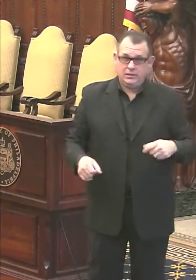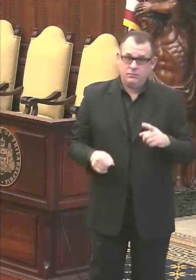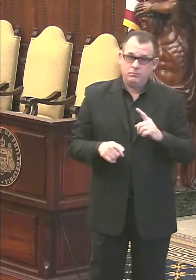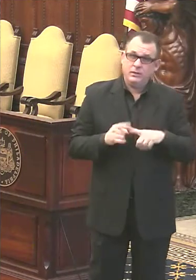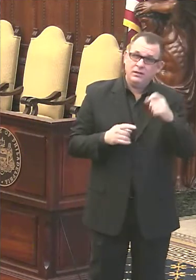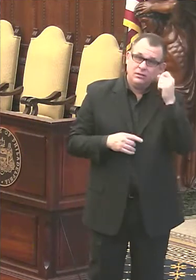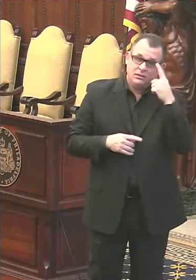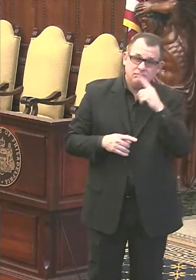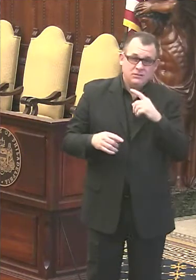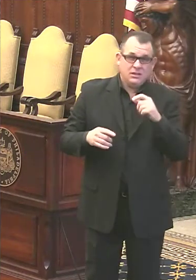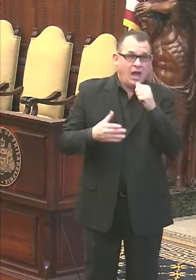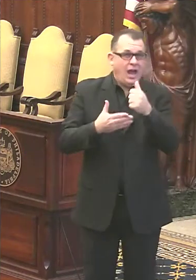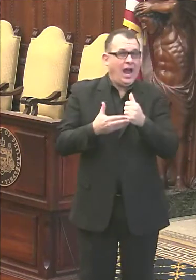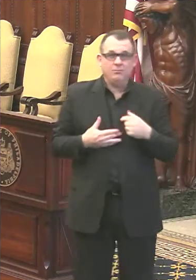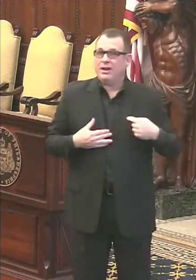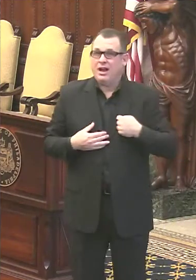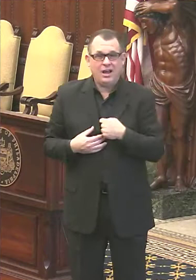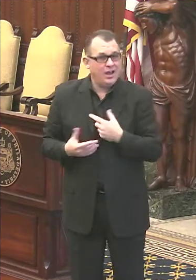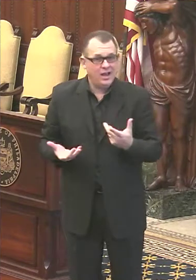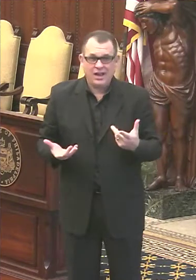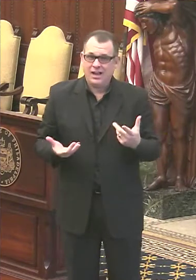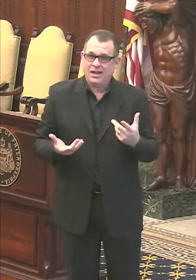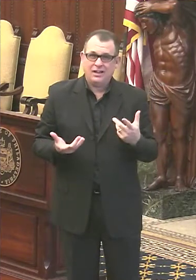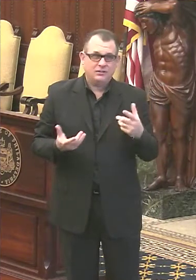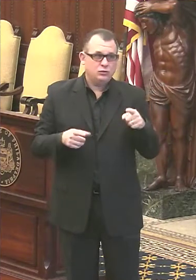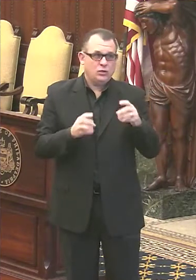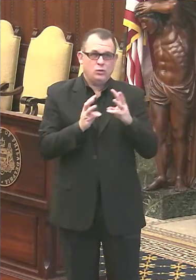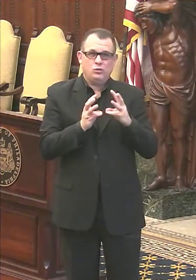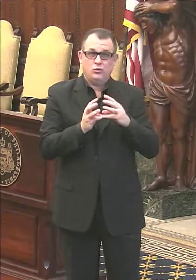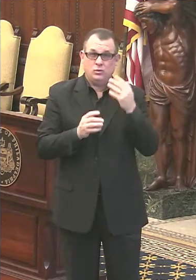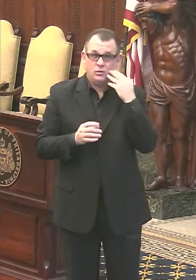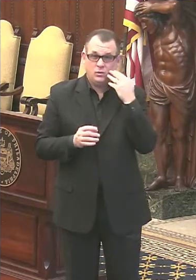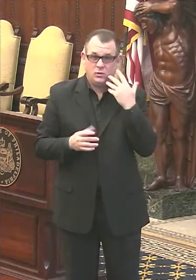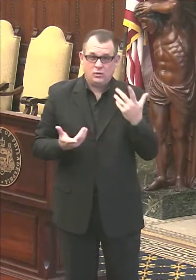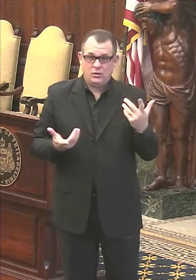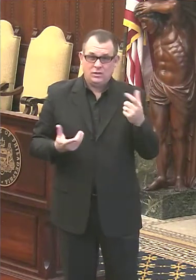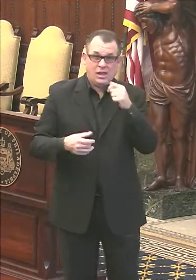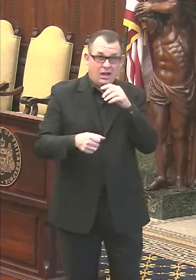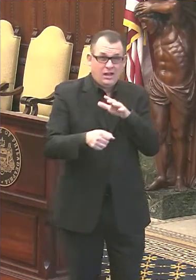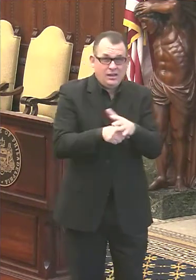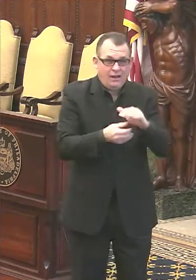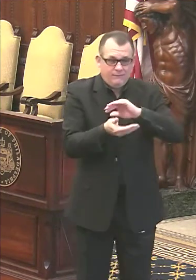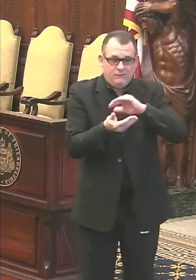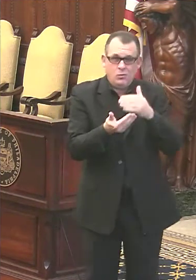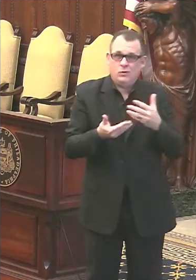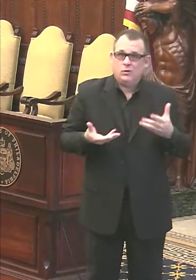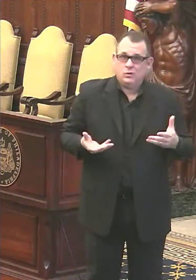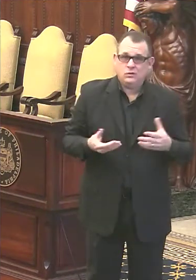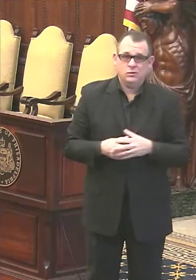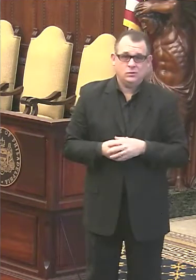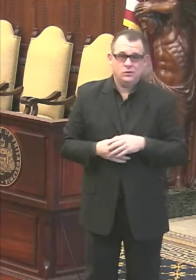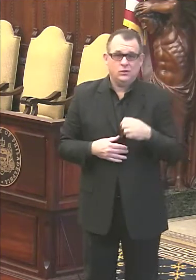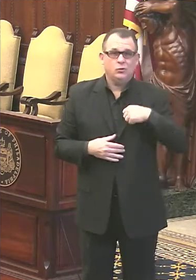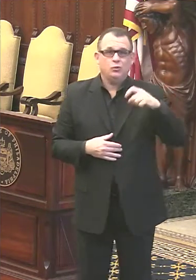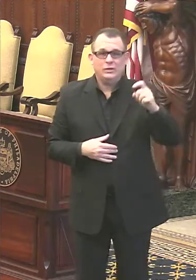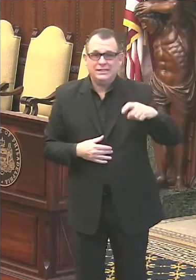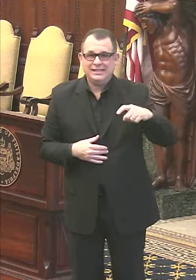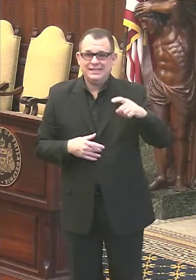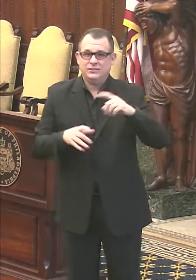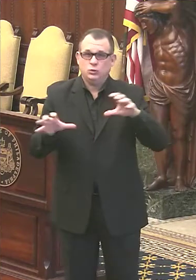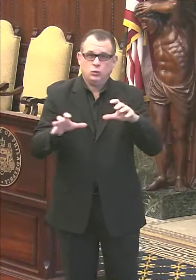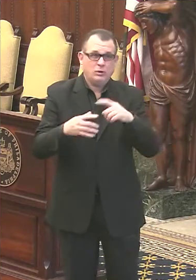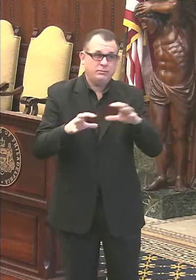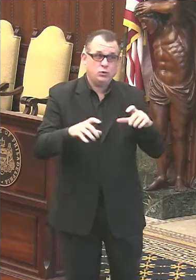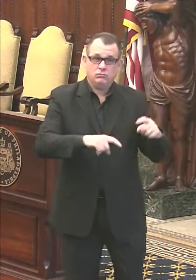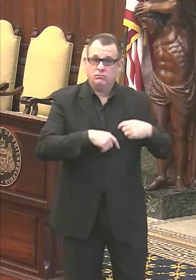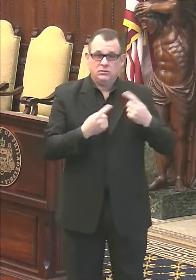not help us get through this winter wave. Just not enough of it arriving to do that. We need to use the tools we already have to get to the